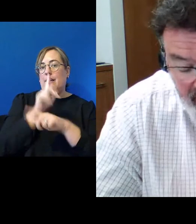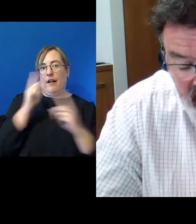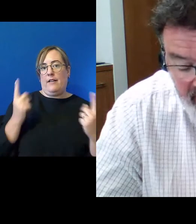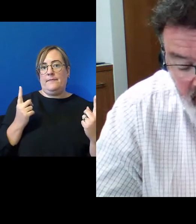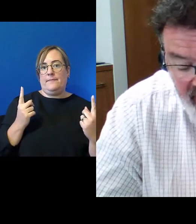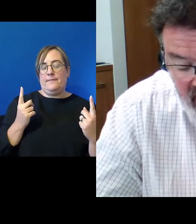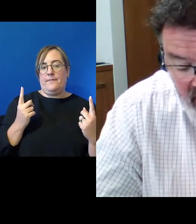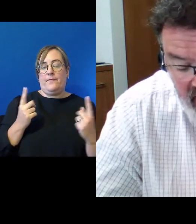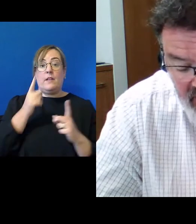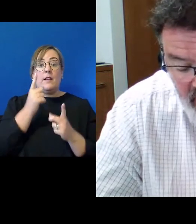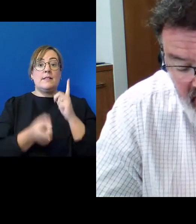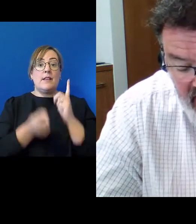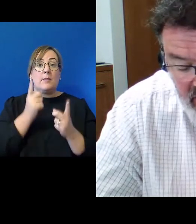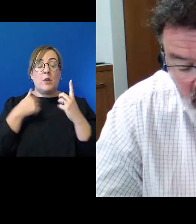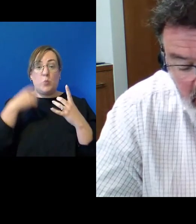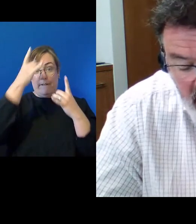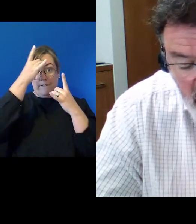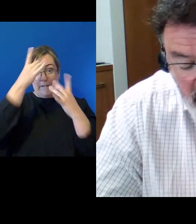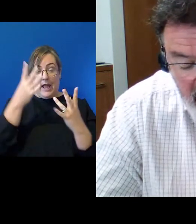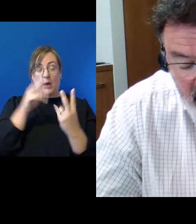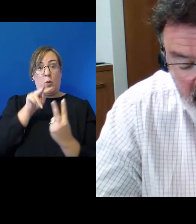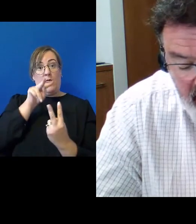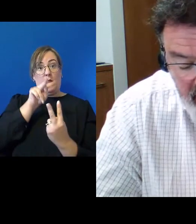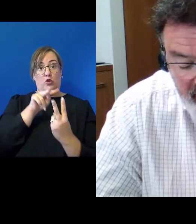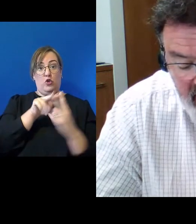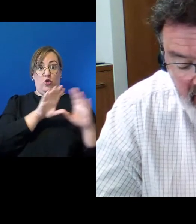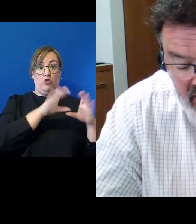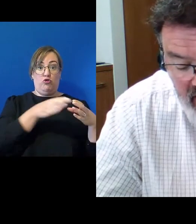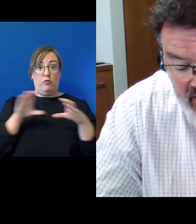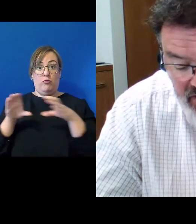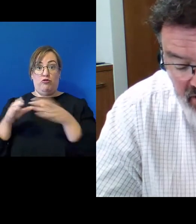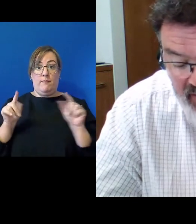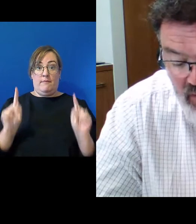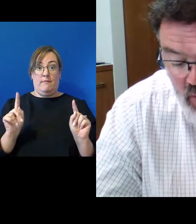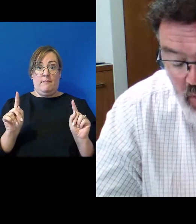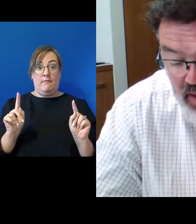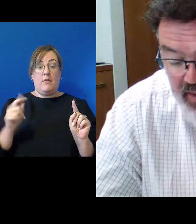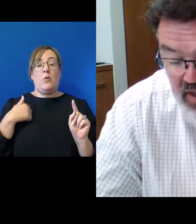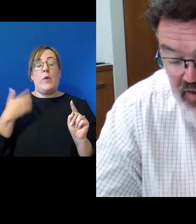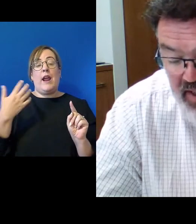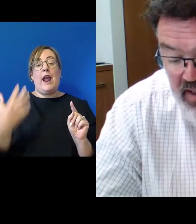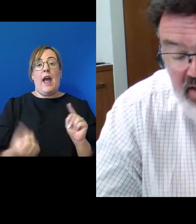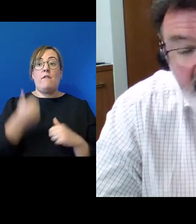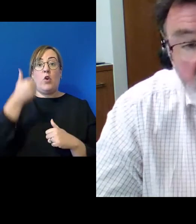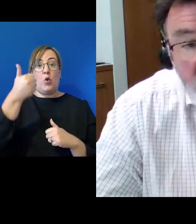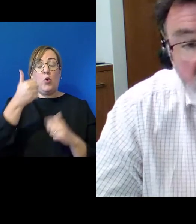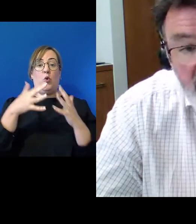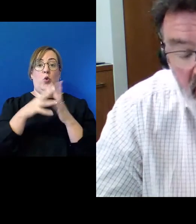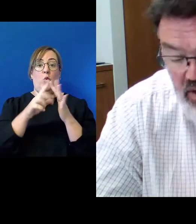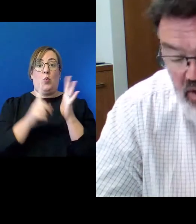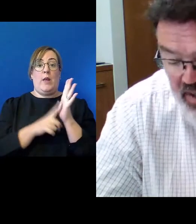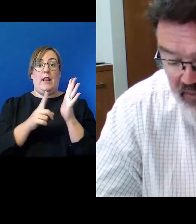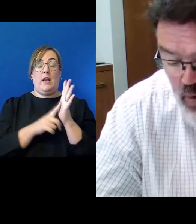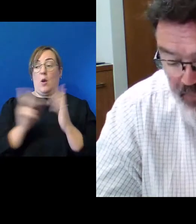Sometimes we forget that between these two poles, there is in fact a much larger degree of goodwill than New Zealanders give themselves